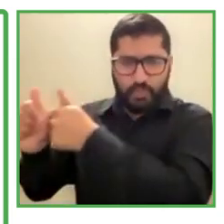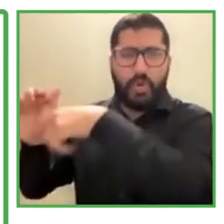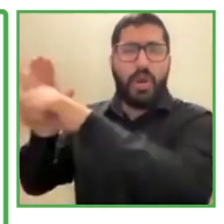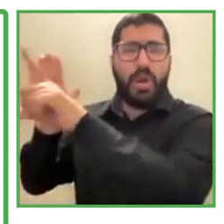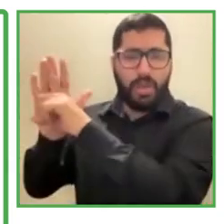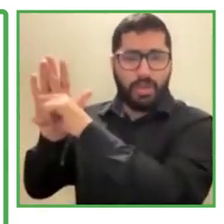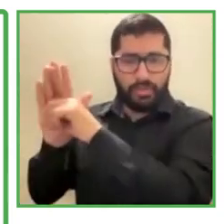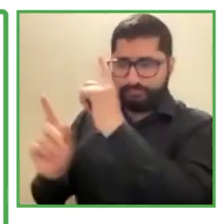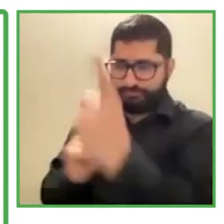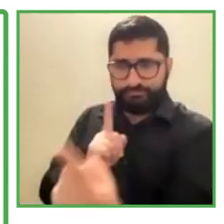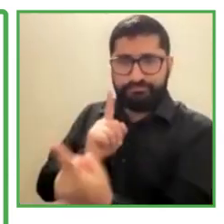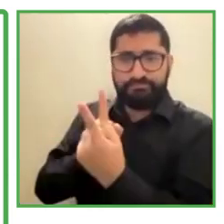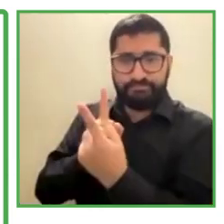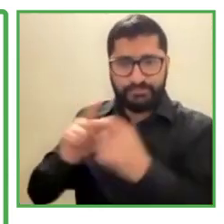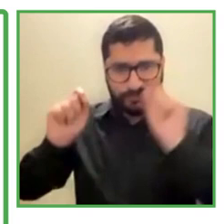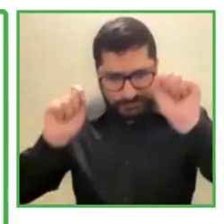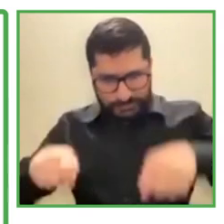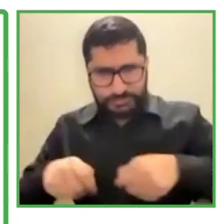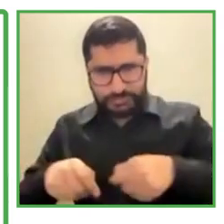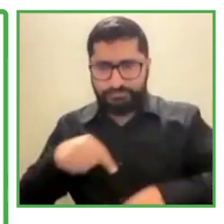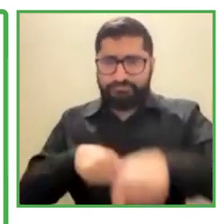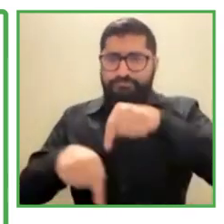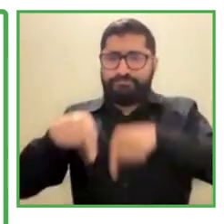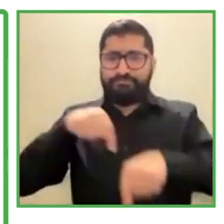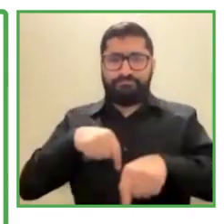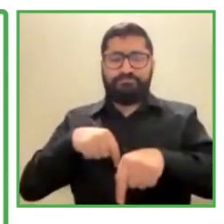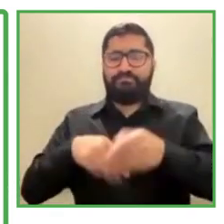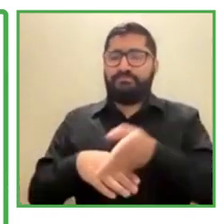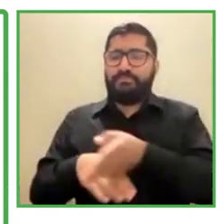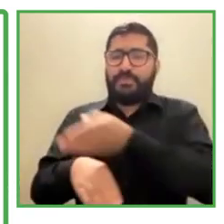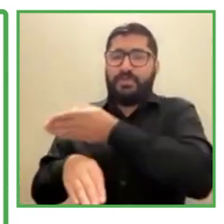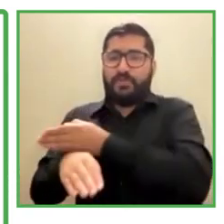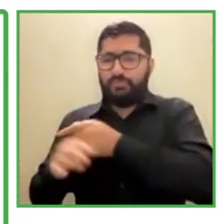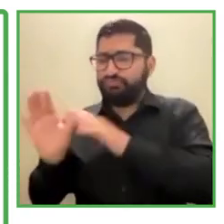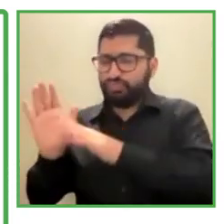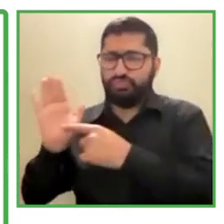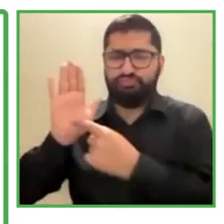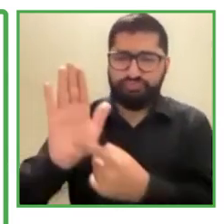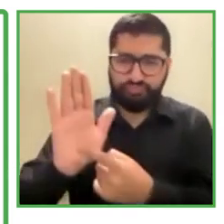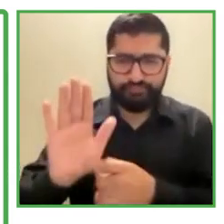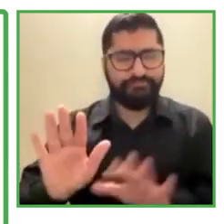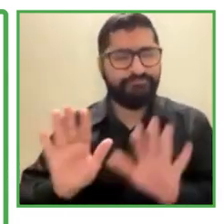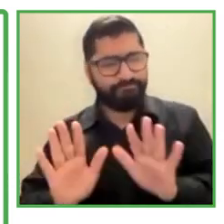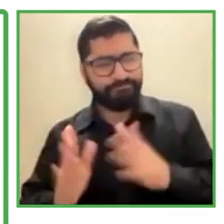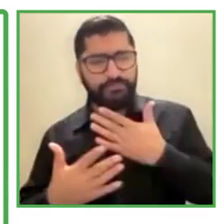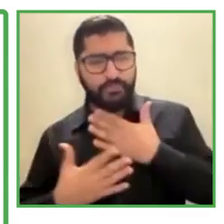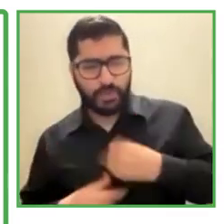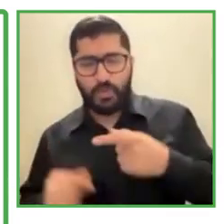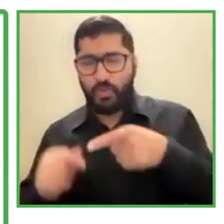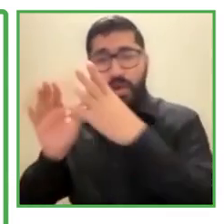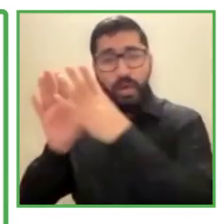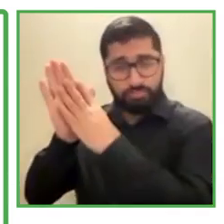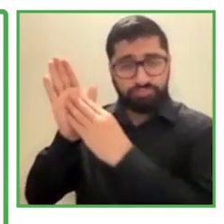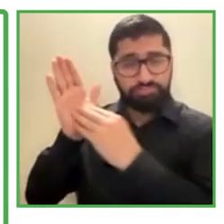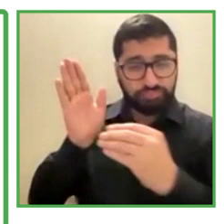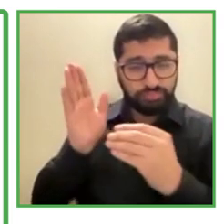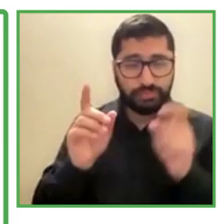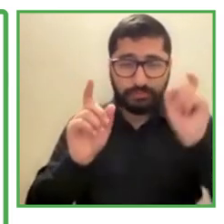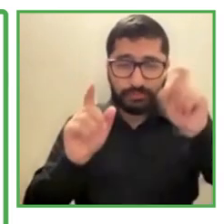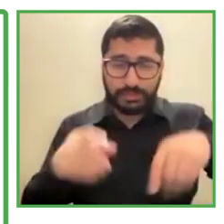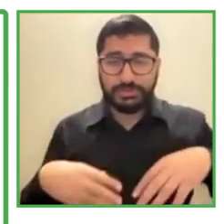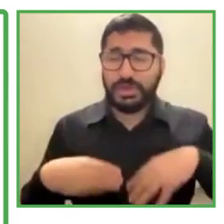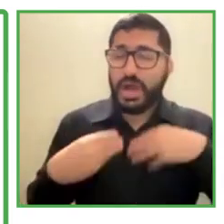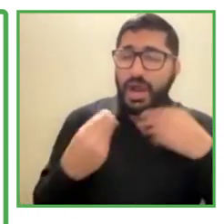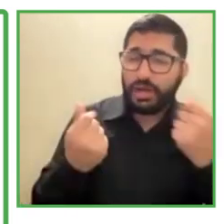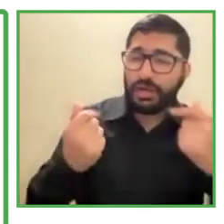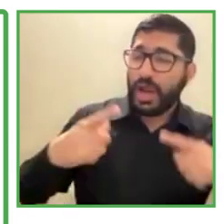the charity model where we just supply the company with persons with disabilities, but rather we try to bridge the gap between both the job seekers and